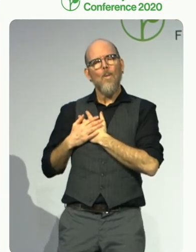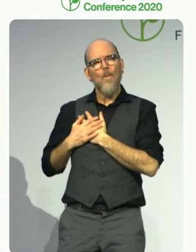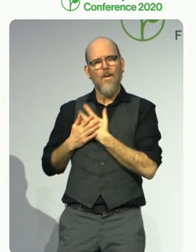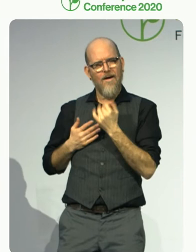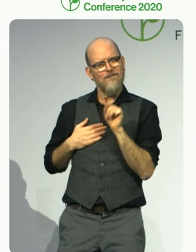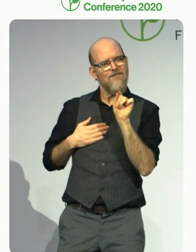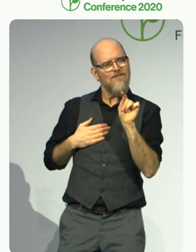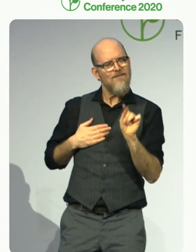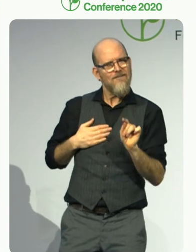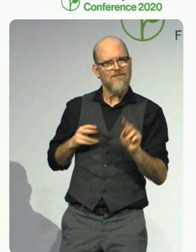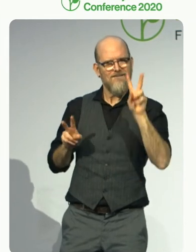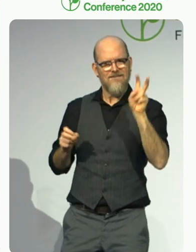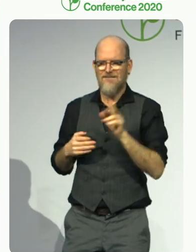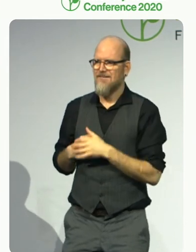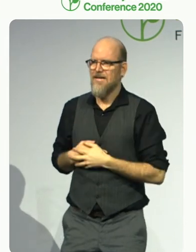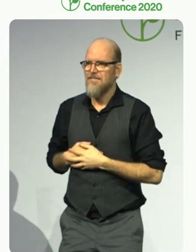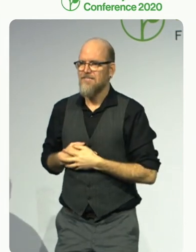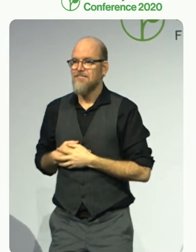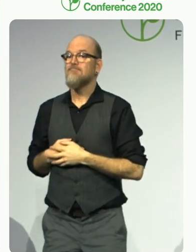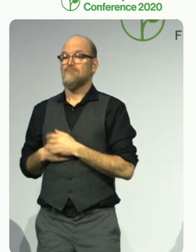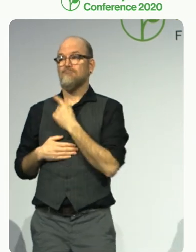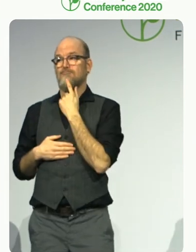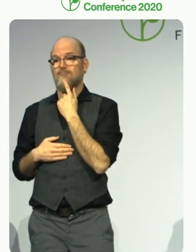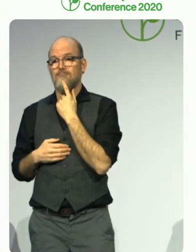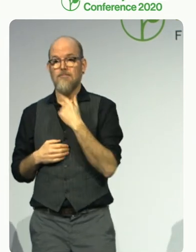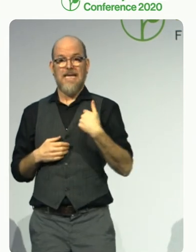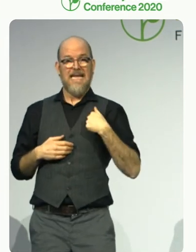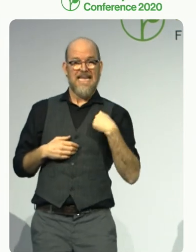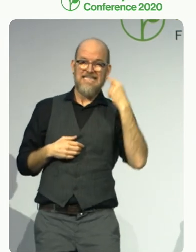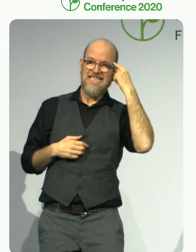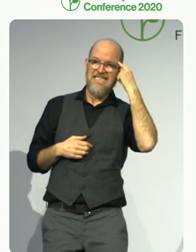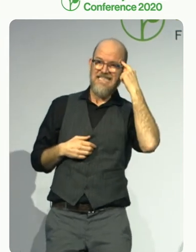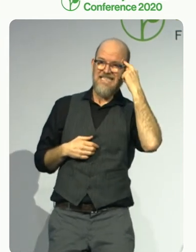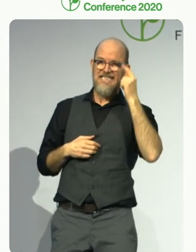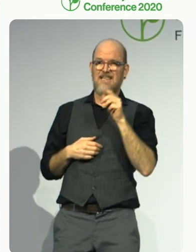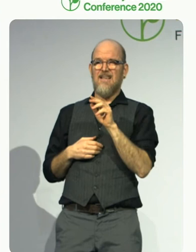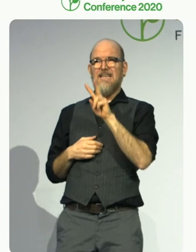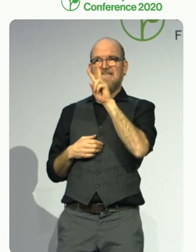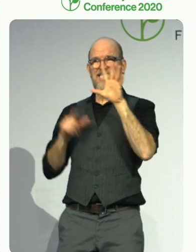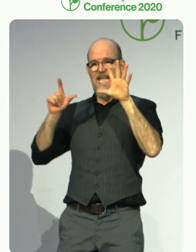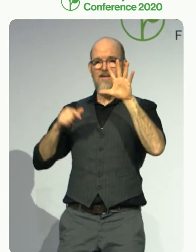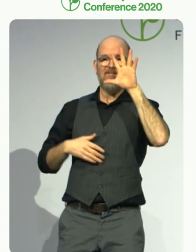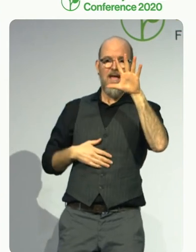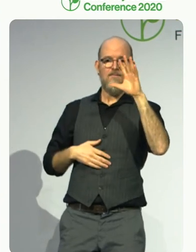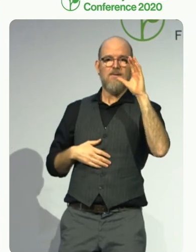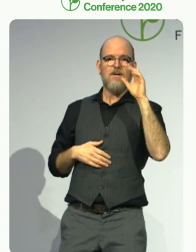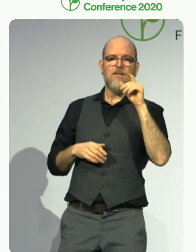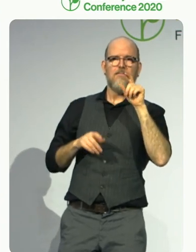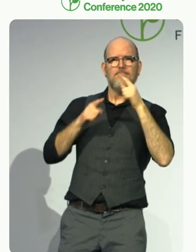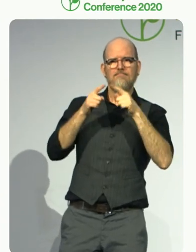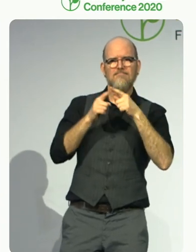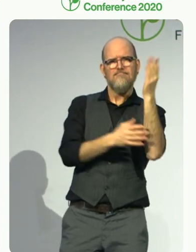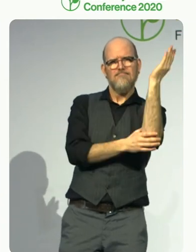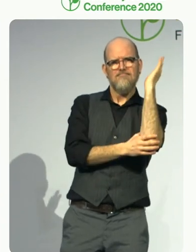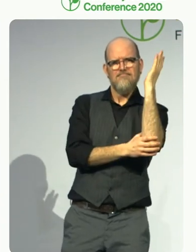practices and 11 innovative policies that really will inspire us and could